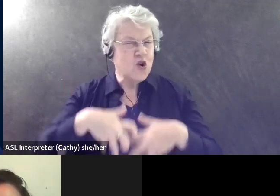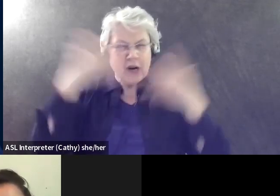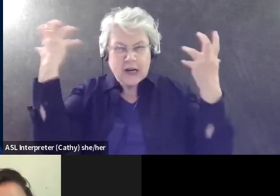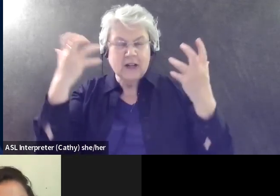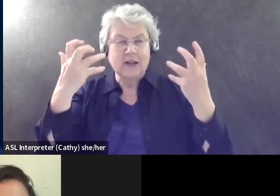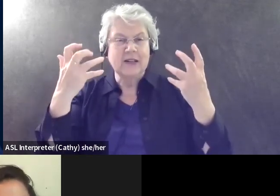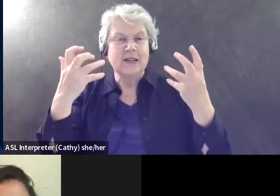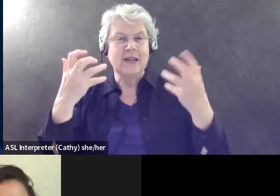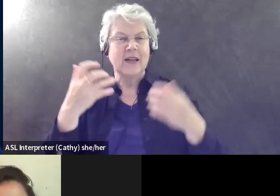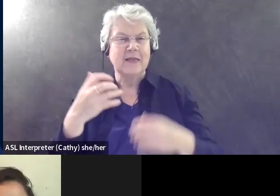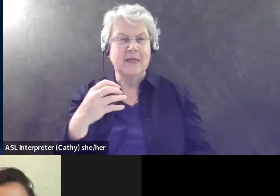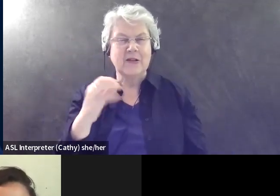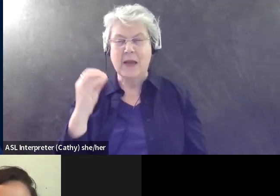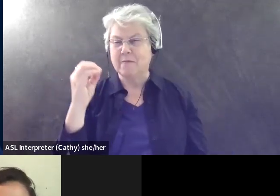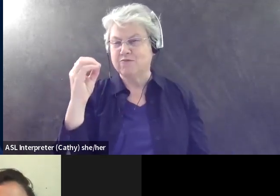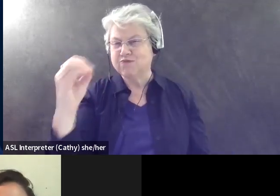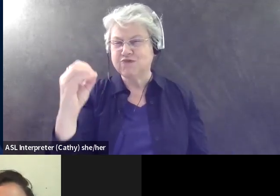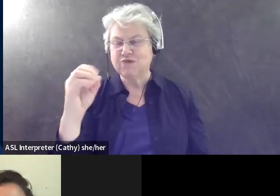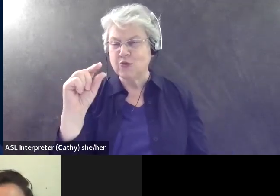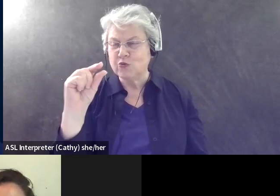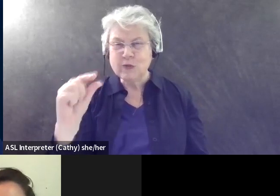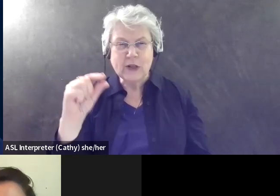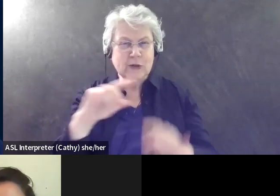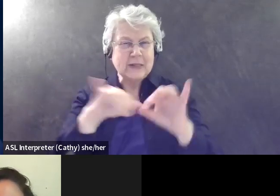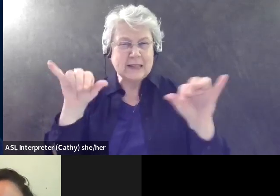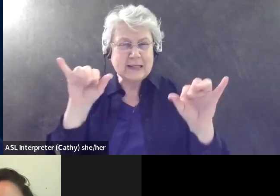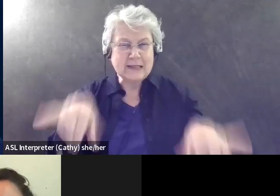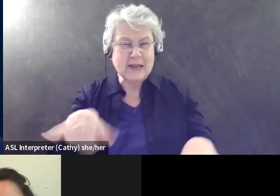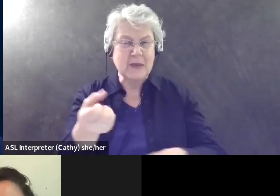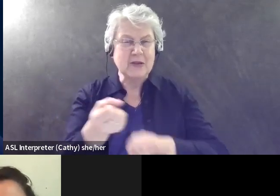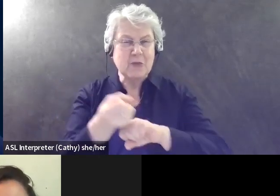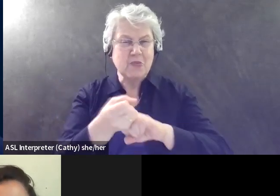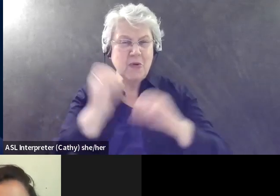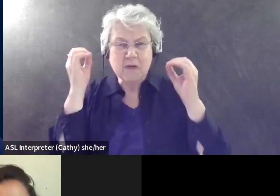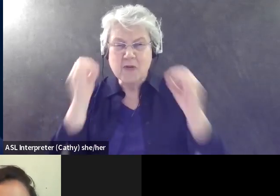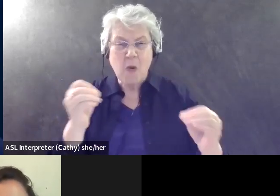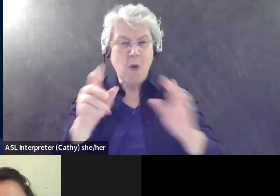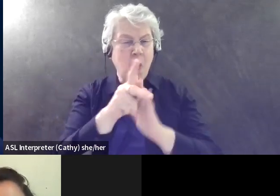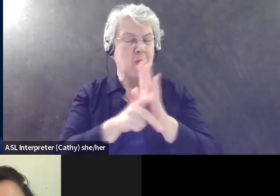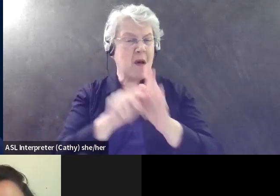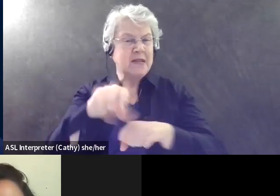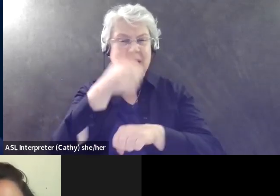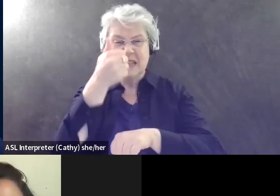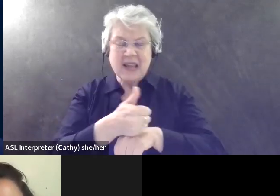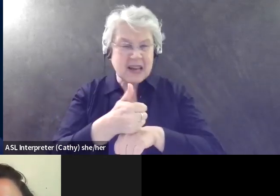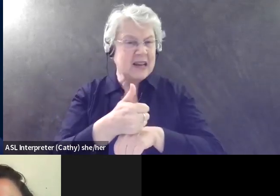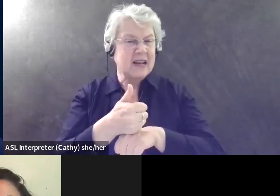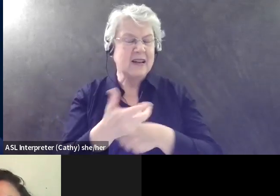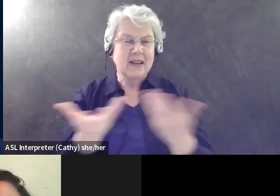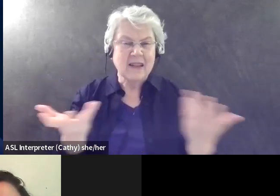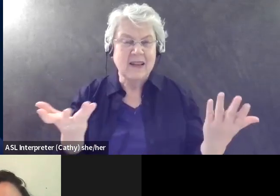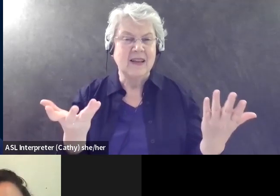social systemic, you know, support, you know, that there is no policy in place at this point in the game